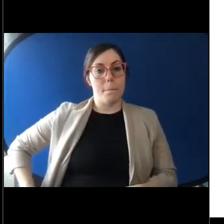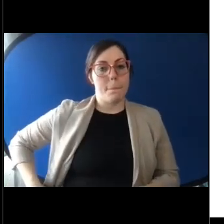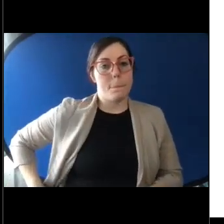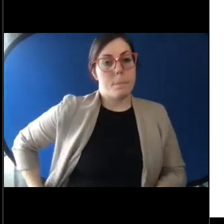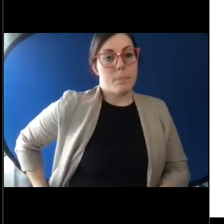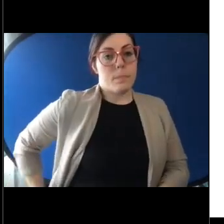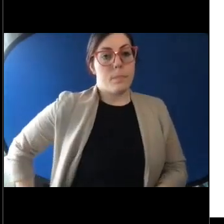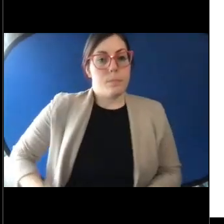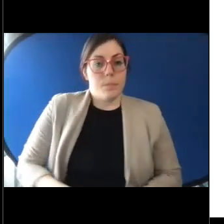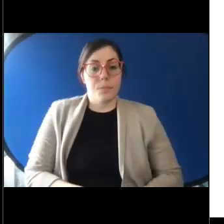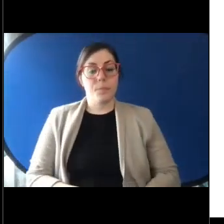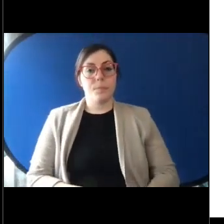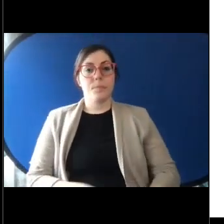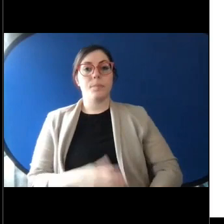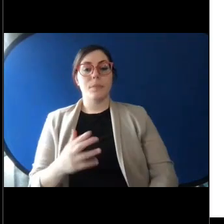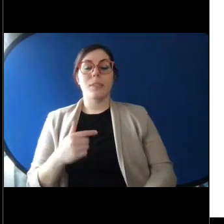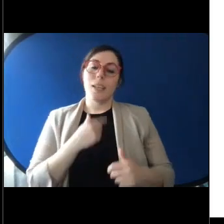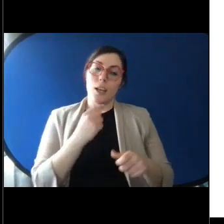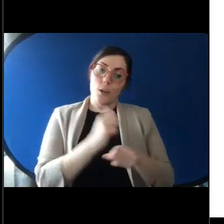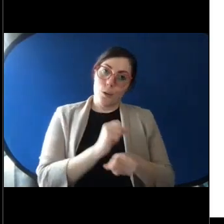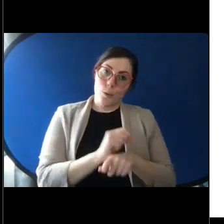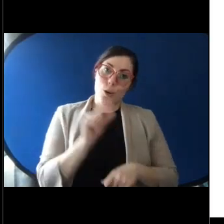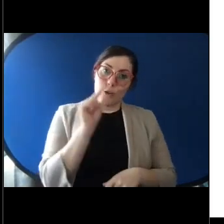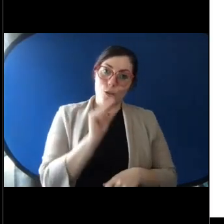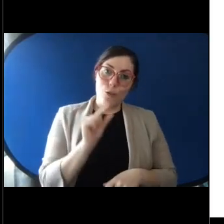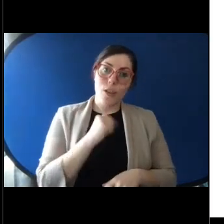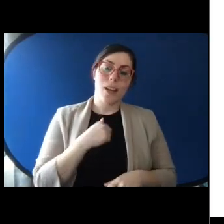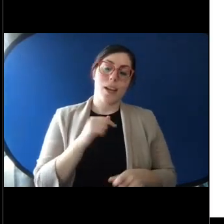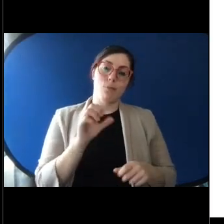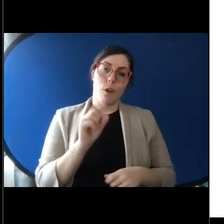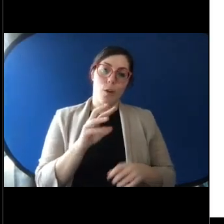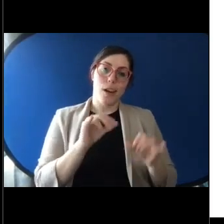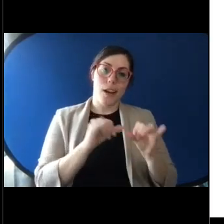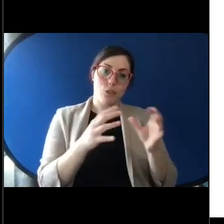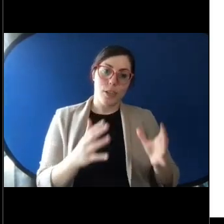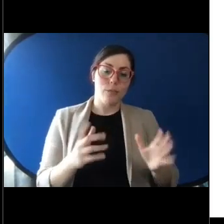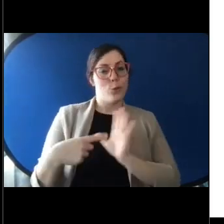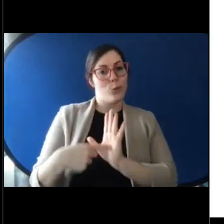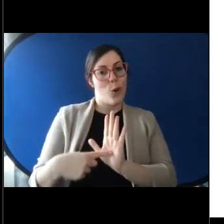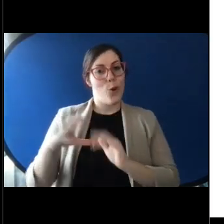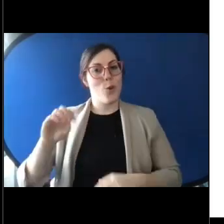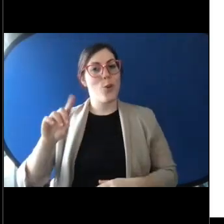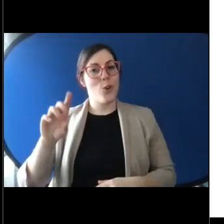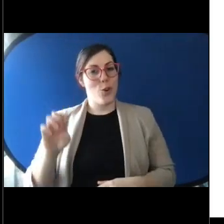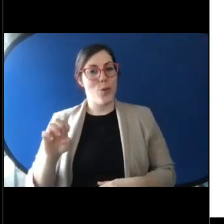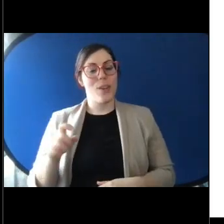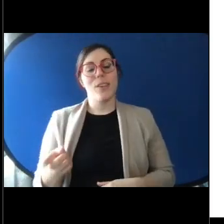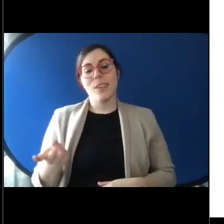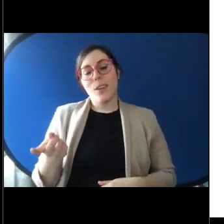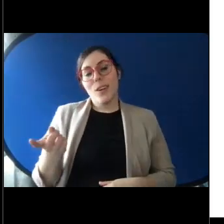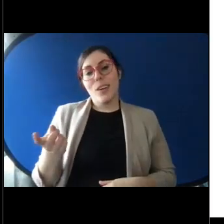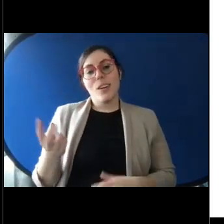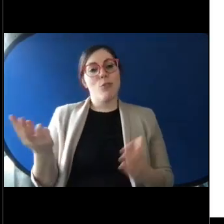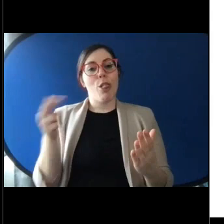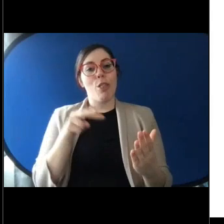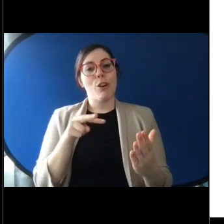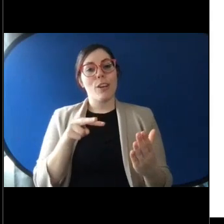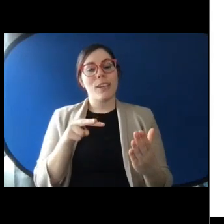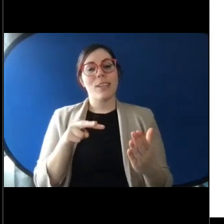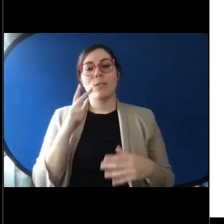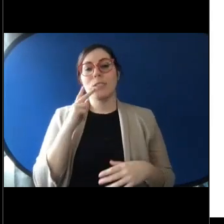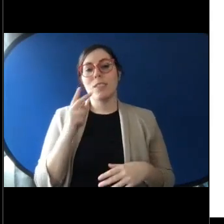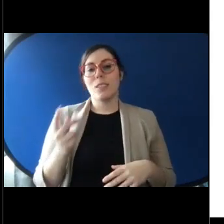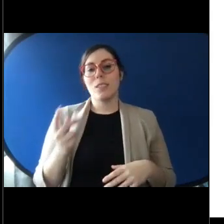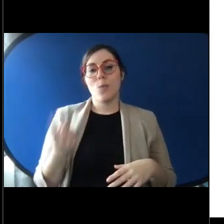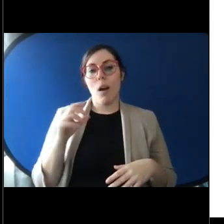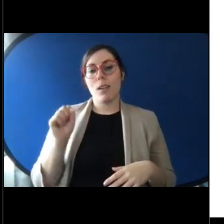And being that I work at Google, and I'm a software engineer, I have to show you some code. So here's a look inside of a stack